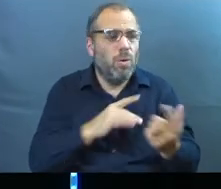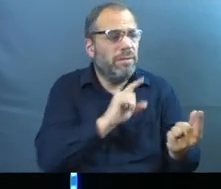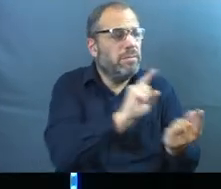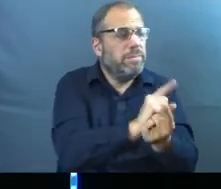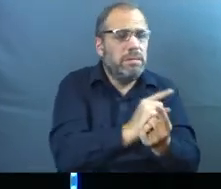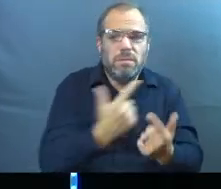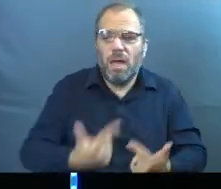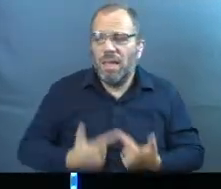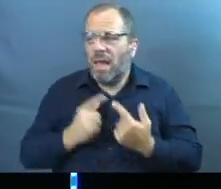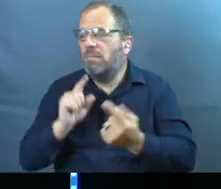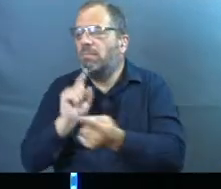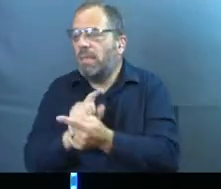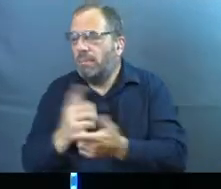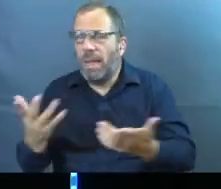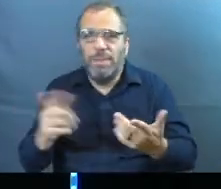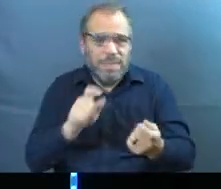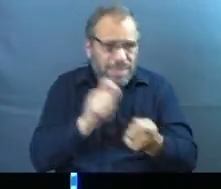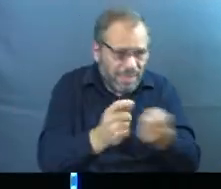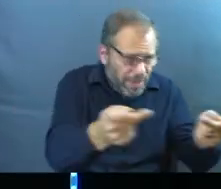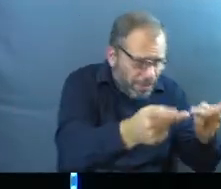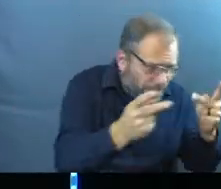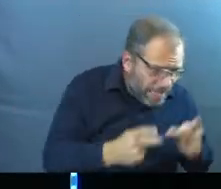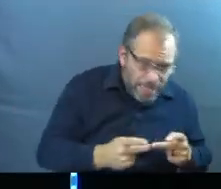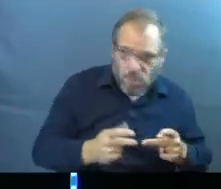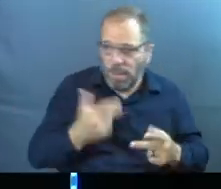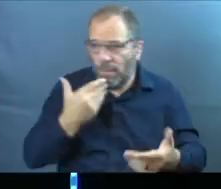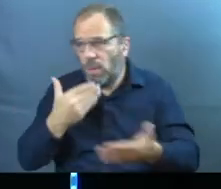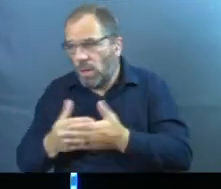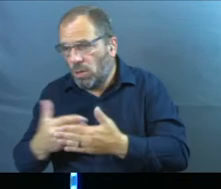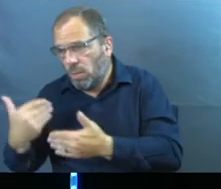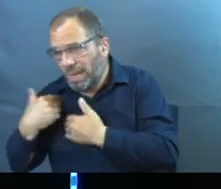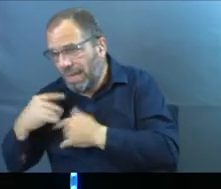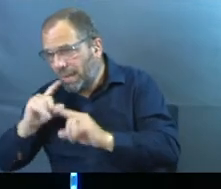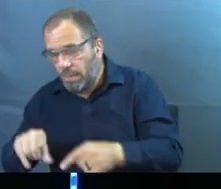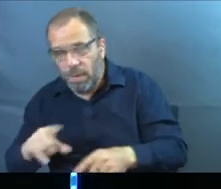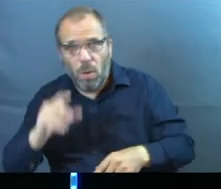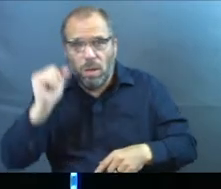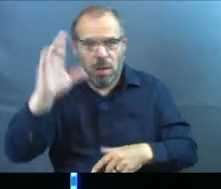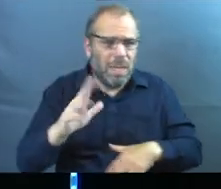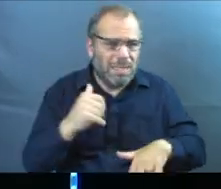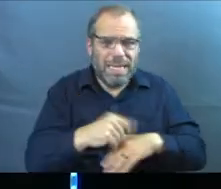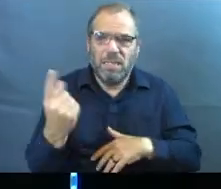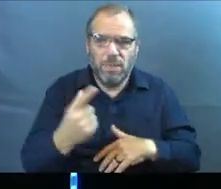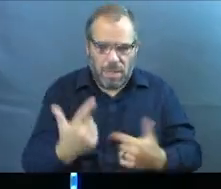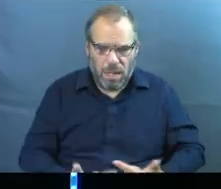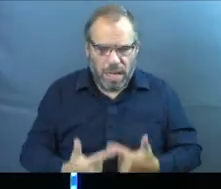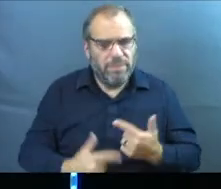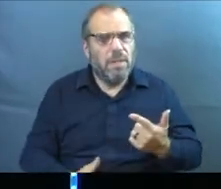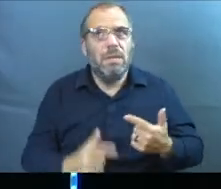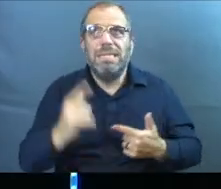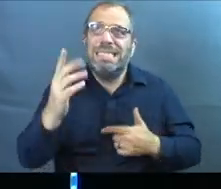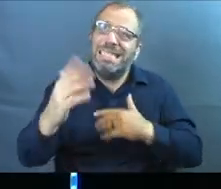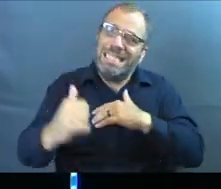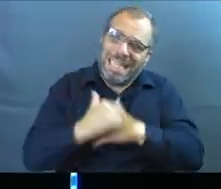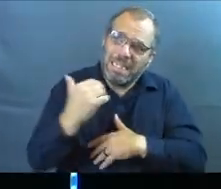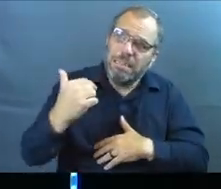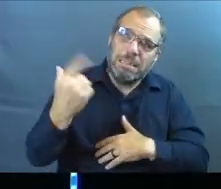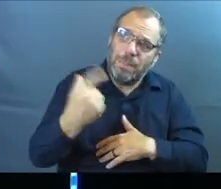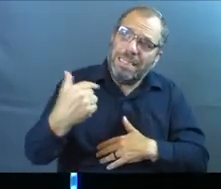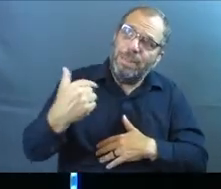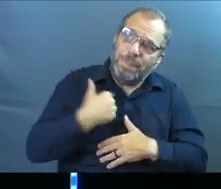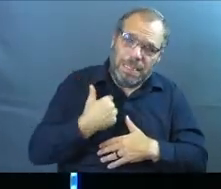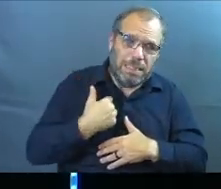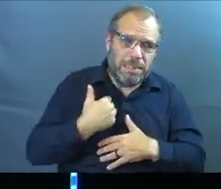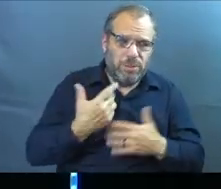need in our lives. Maybe it's specific places. Maybe we're not good with accountability. Maybe God wants to send somebody to our lives. Say, God, can you send somebody my way